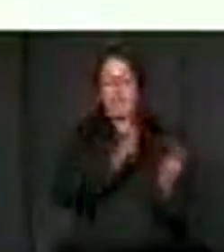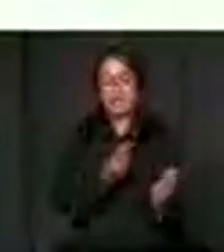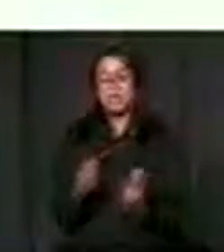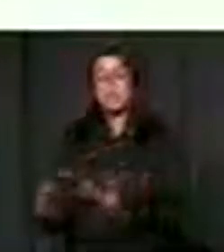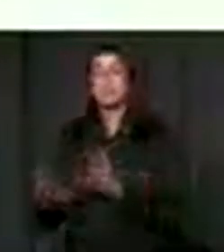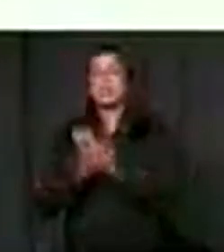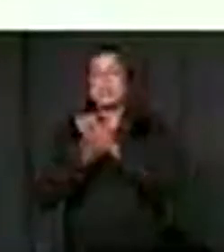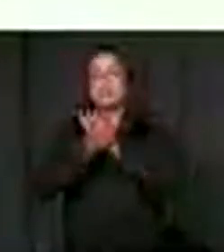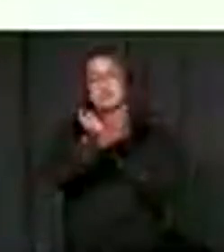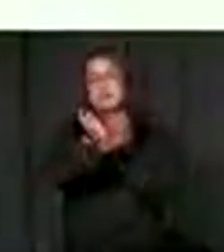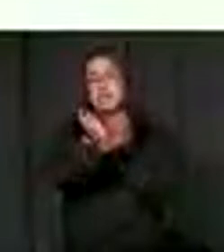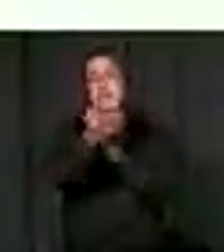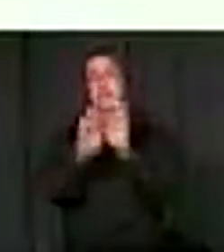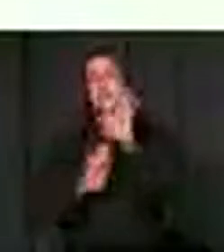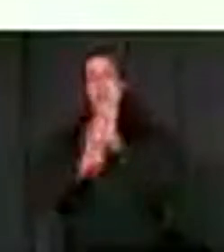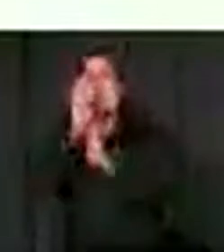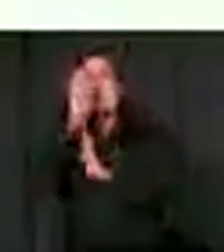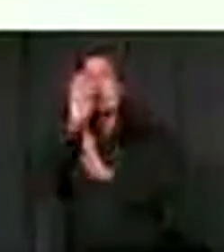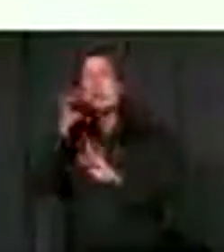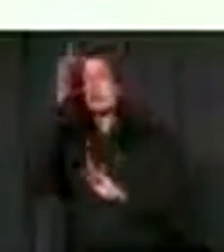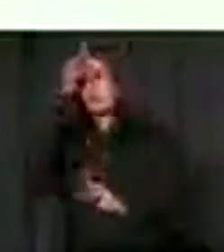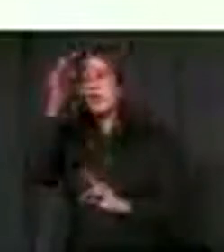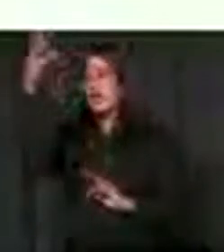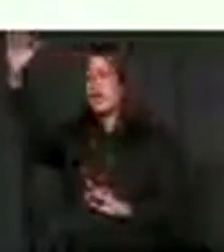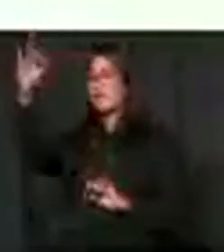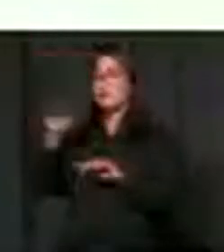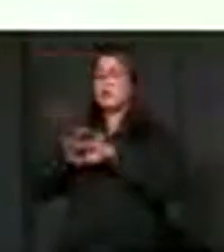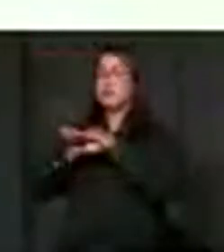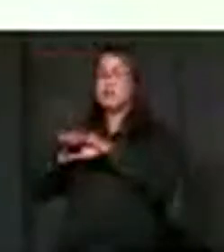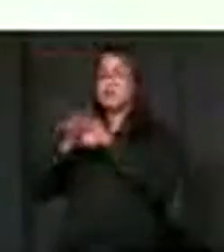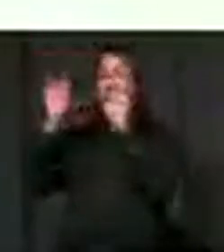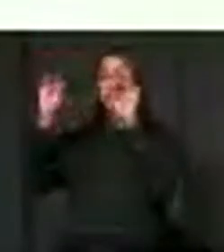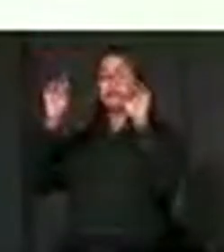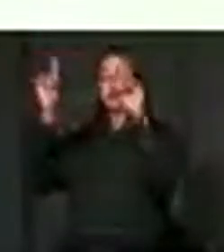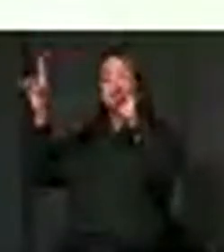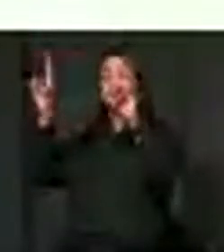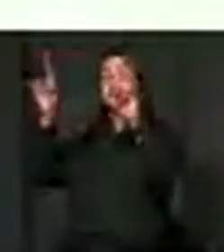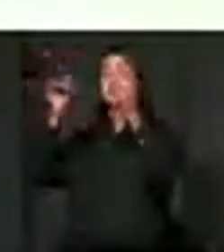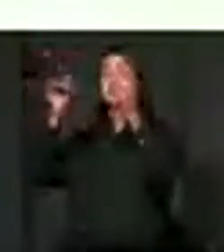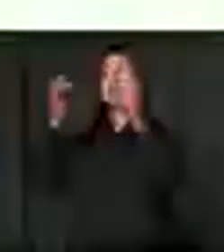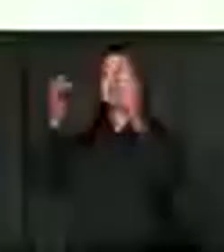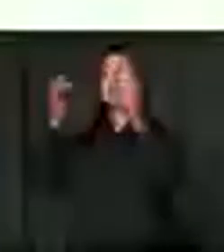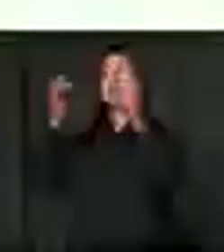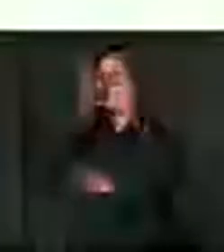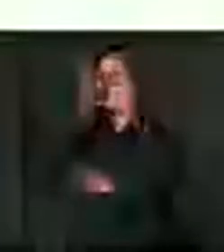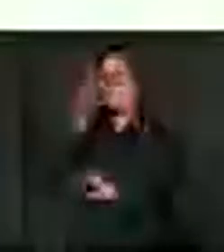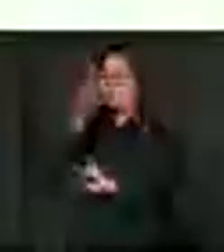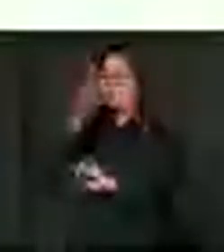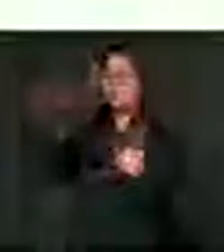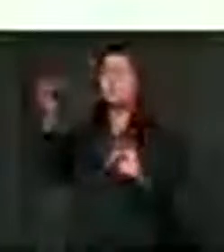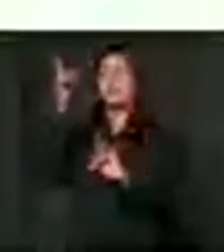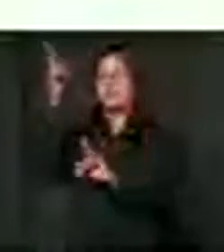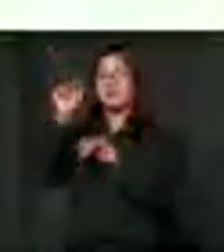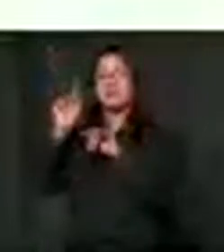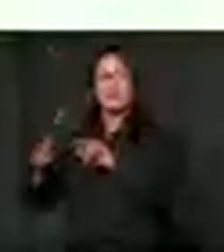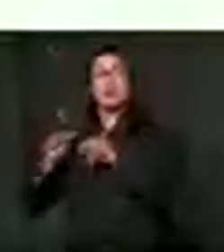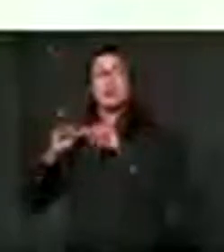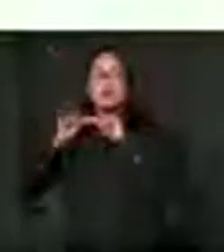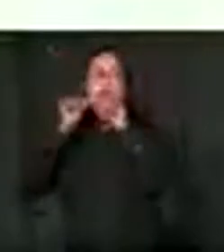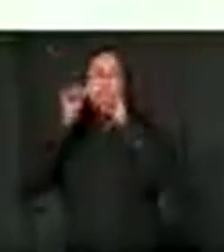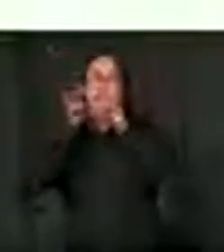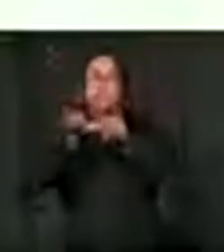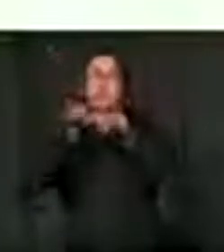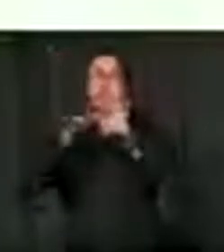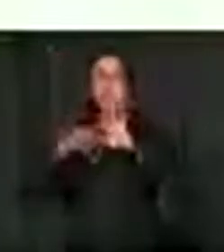in the context of COVID-19. Government, the basic education sector in its totality, must continue to commit to